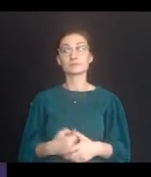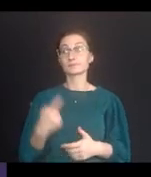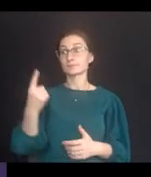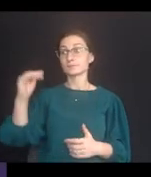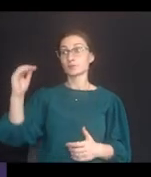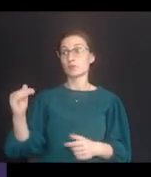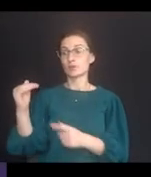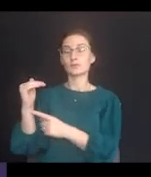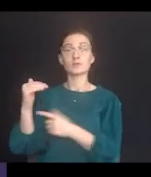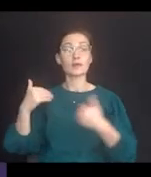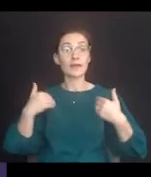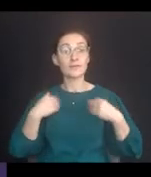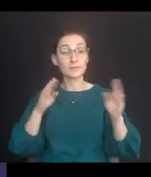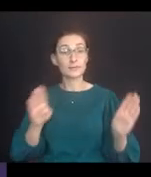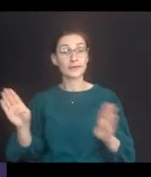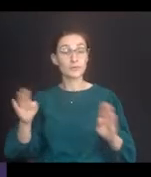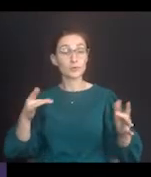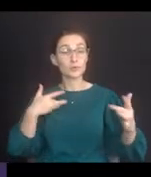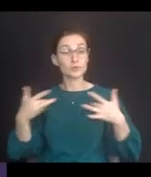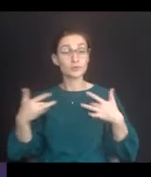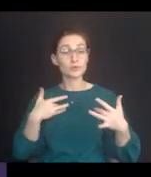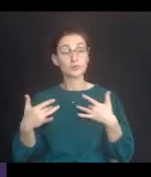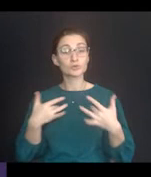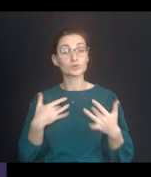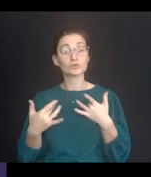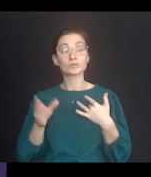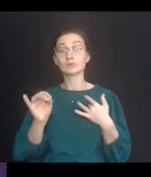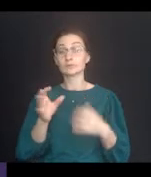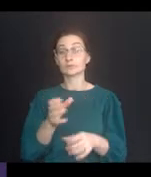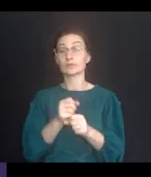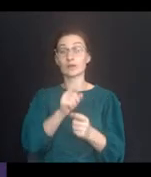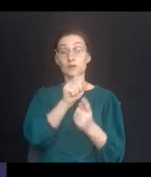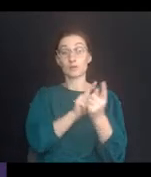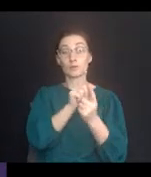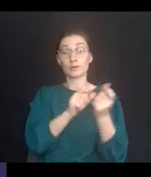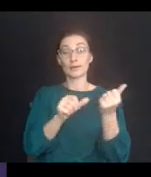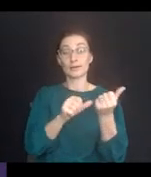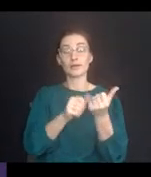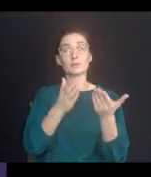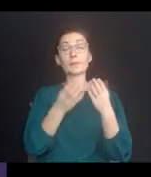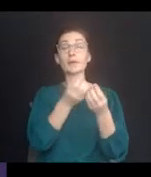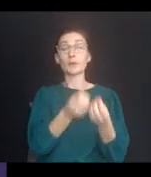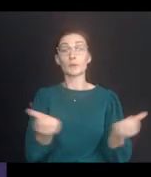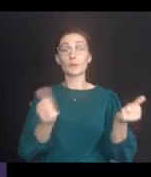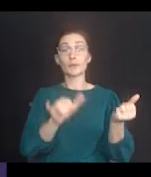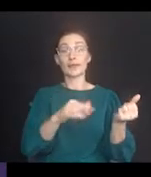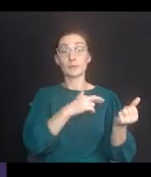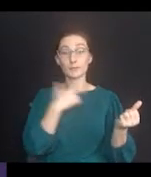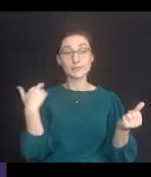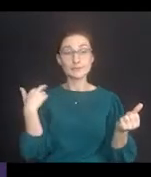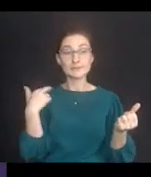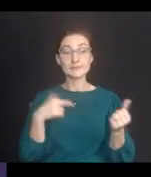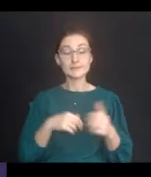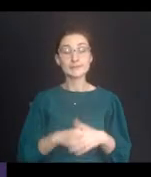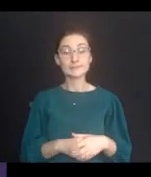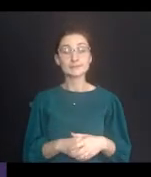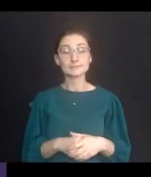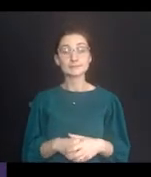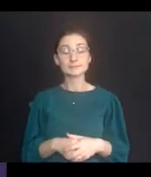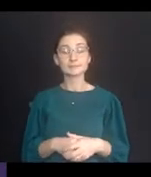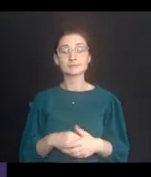a child with behavioral concerns, you know, the provision of a one-on-one aid might mitigate the risk of